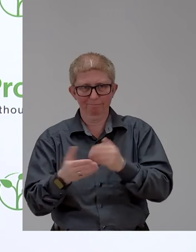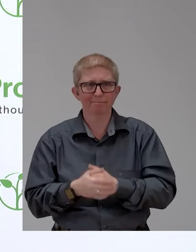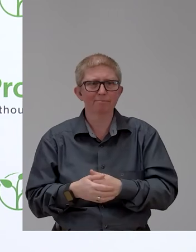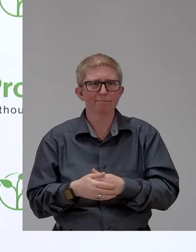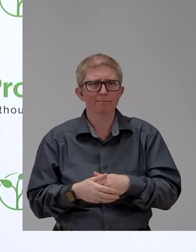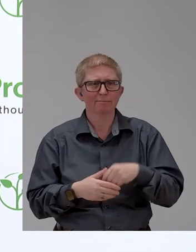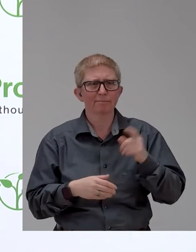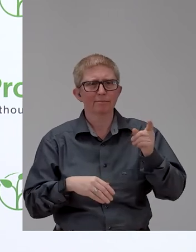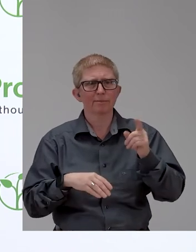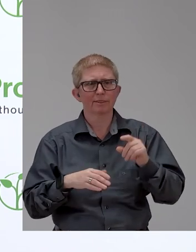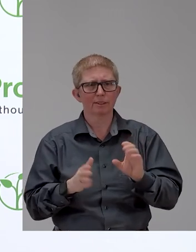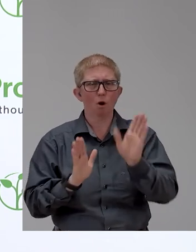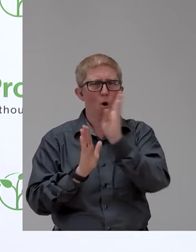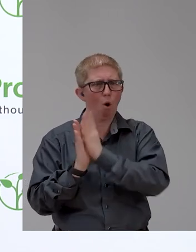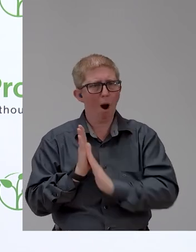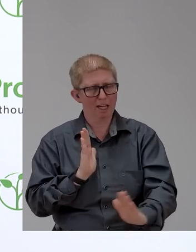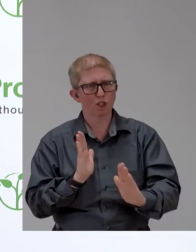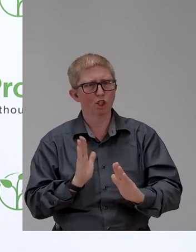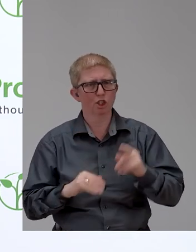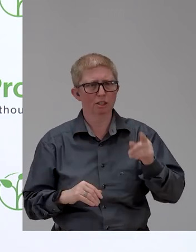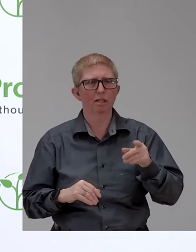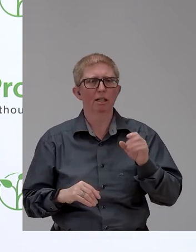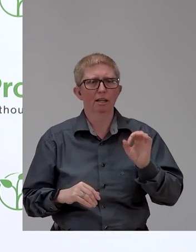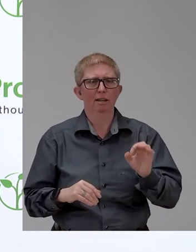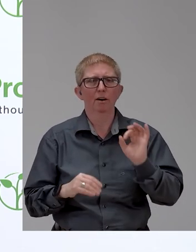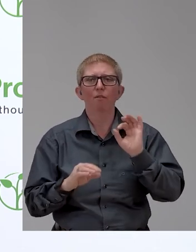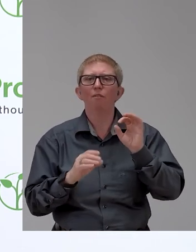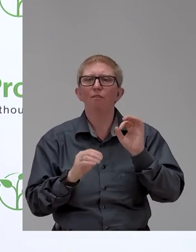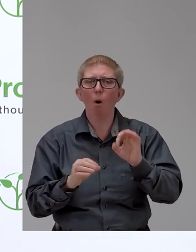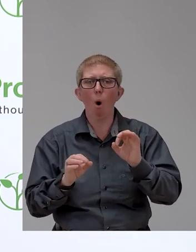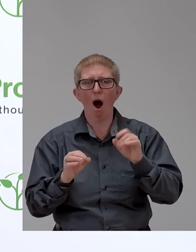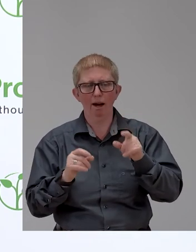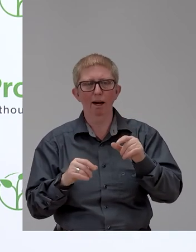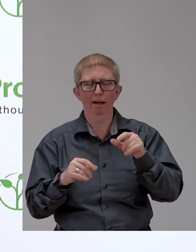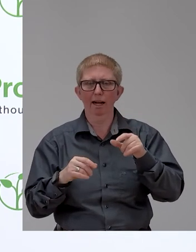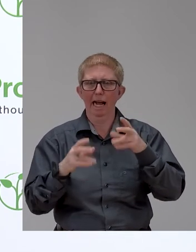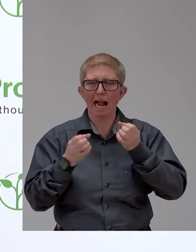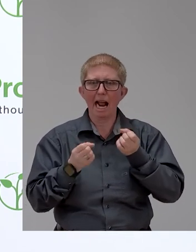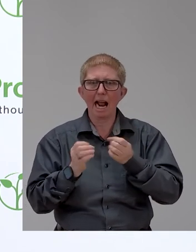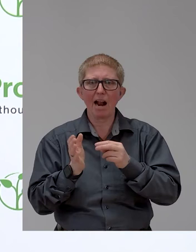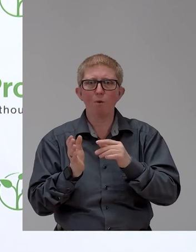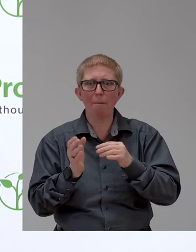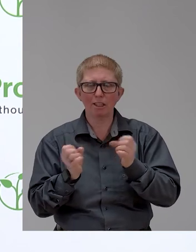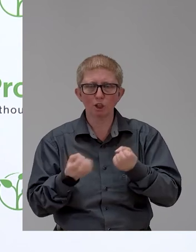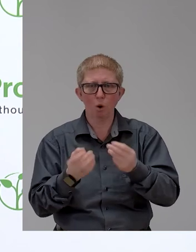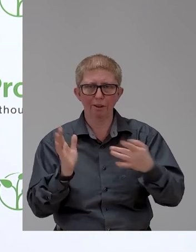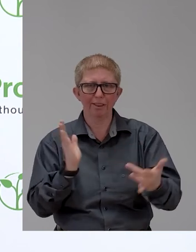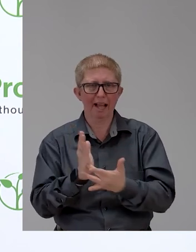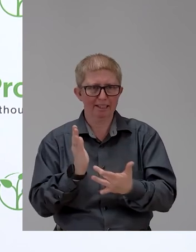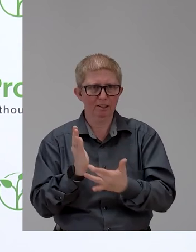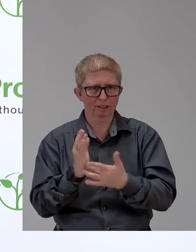Studies at the University of Maryland in the United States. He has authored and edited 12 books on